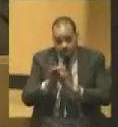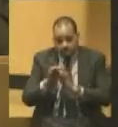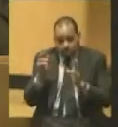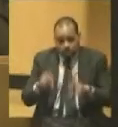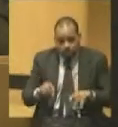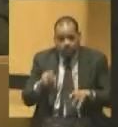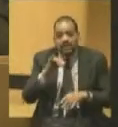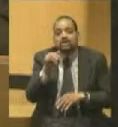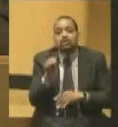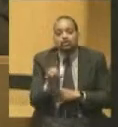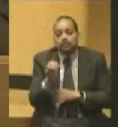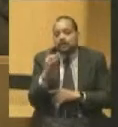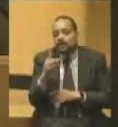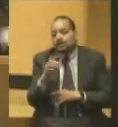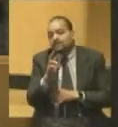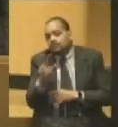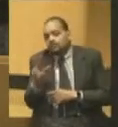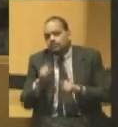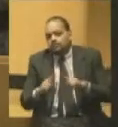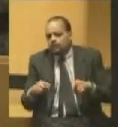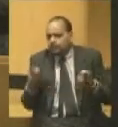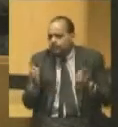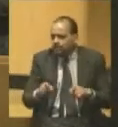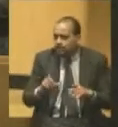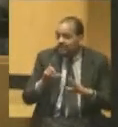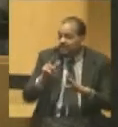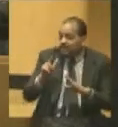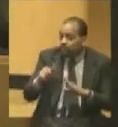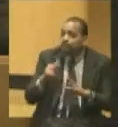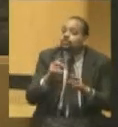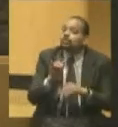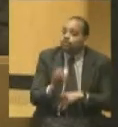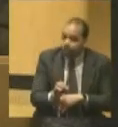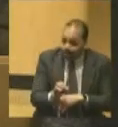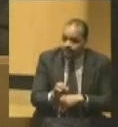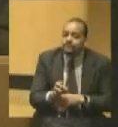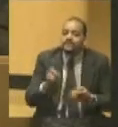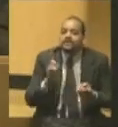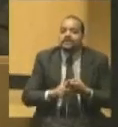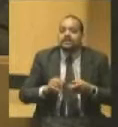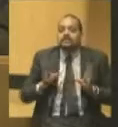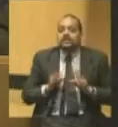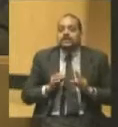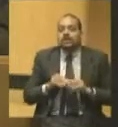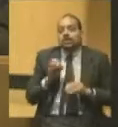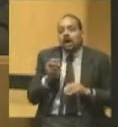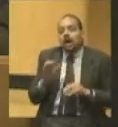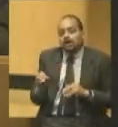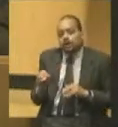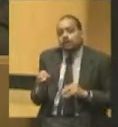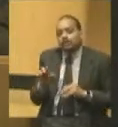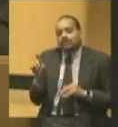but fatefully just a little later in June than the meeting of the Ohio Democratic Nominating